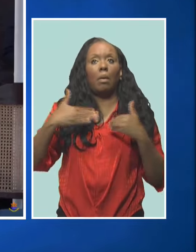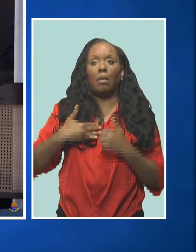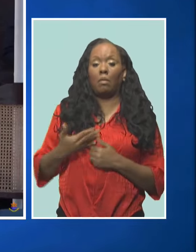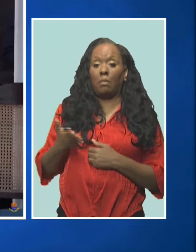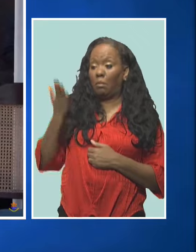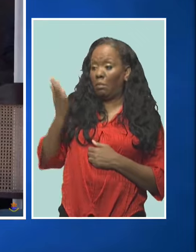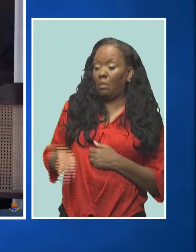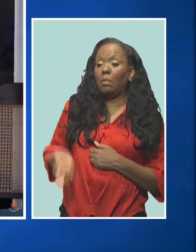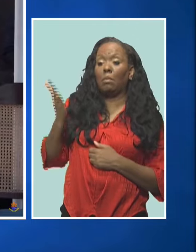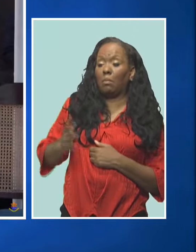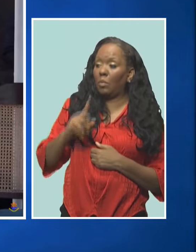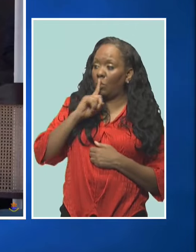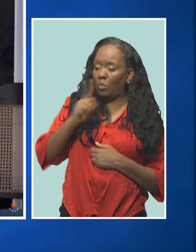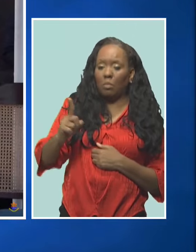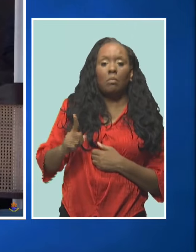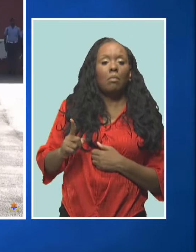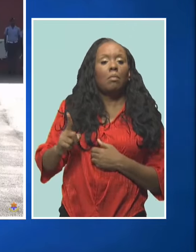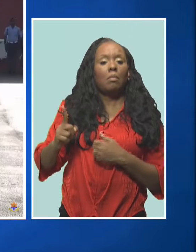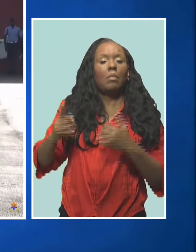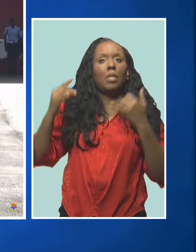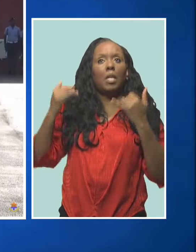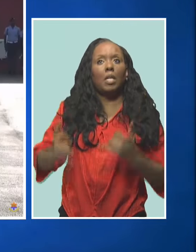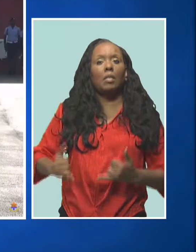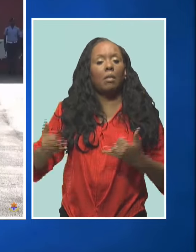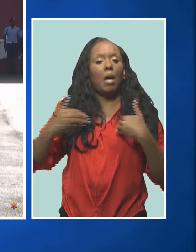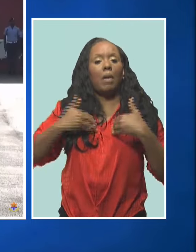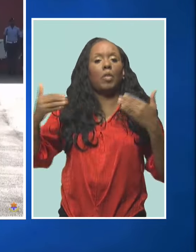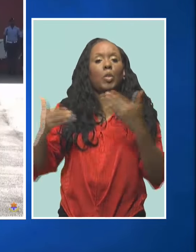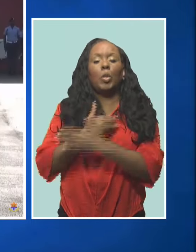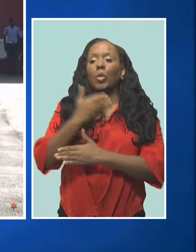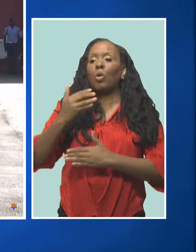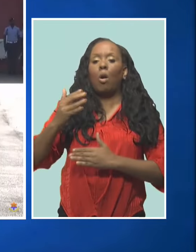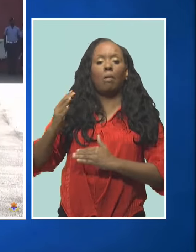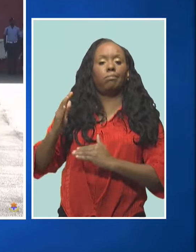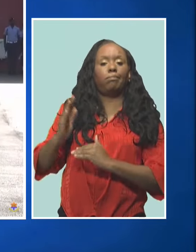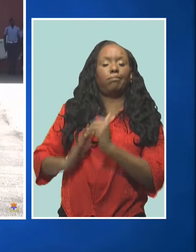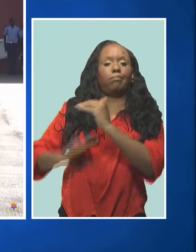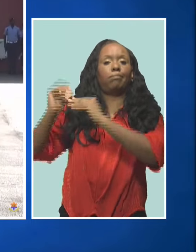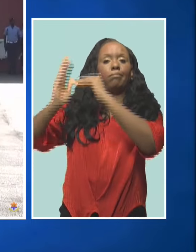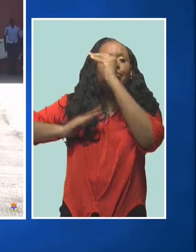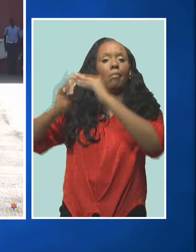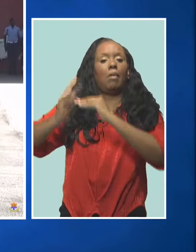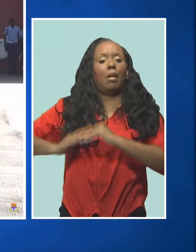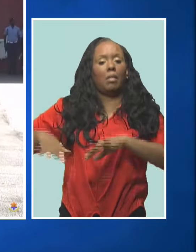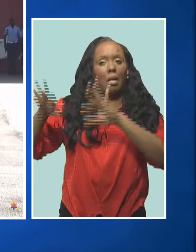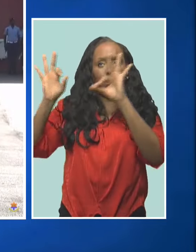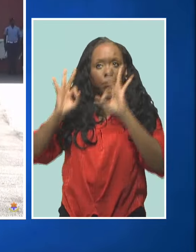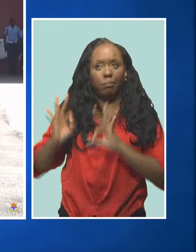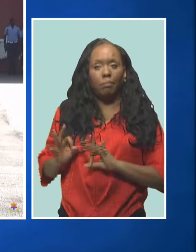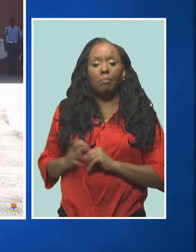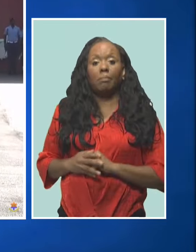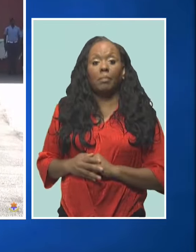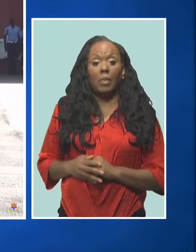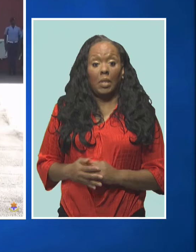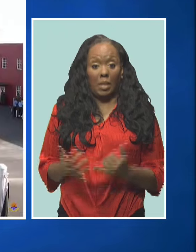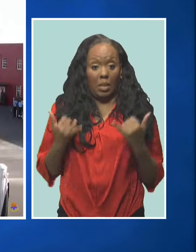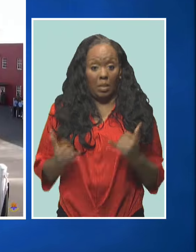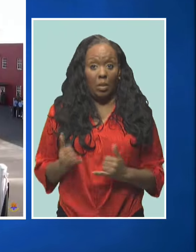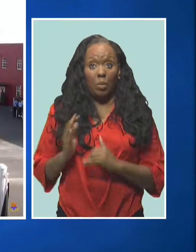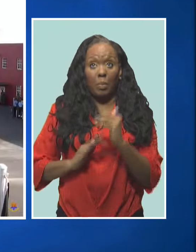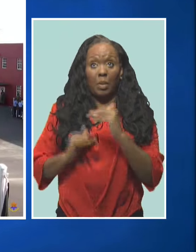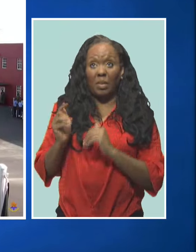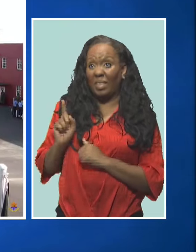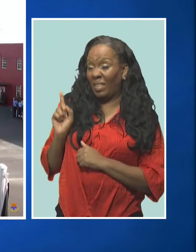a force to come of age. The Prime Minister also says that St. Anne's Fort will be preserved as a heritage site